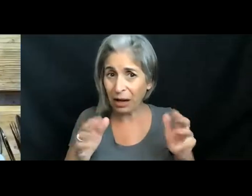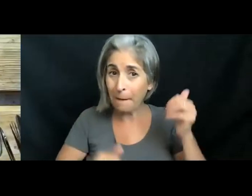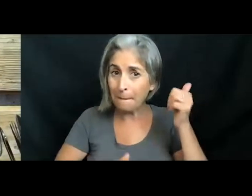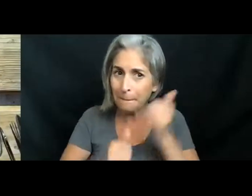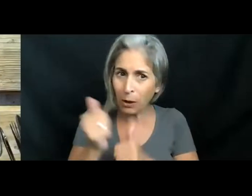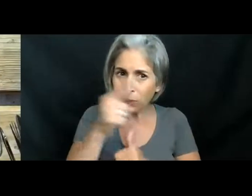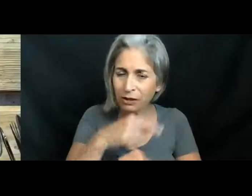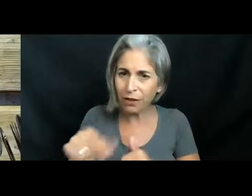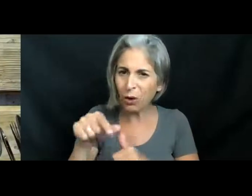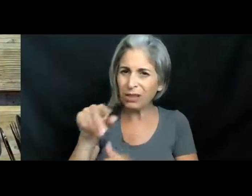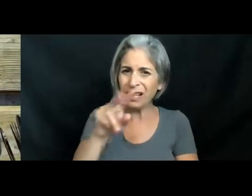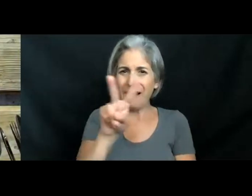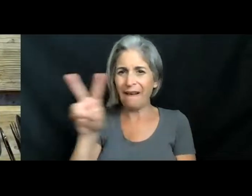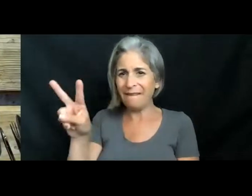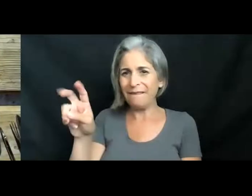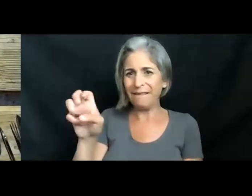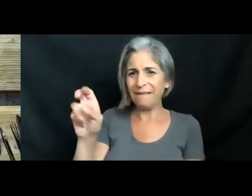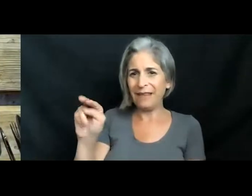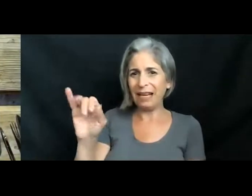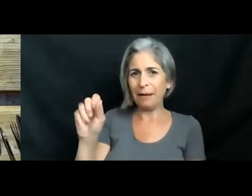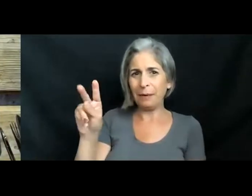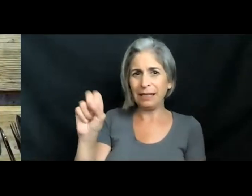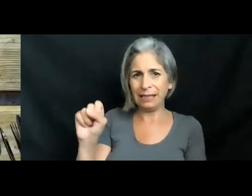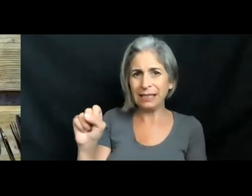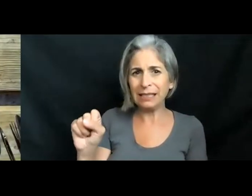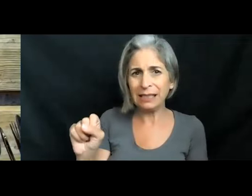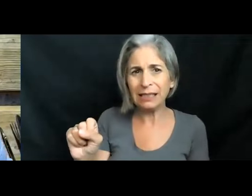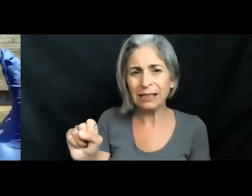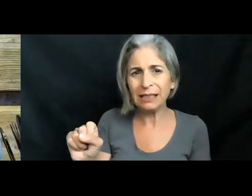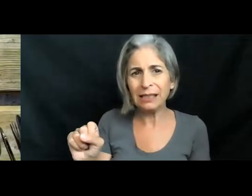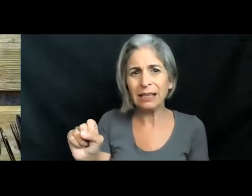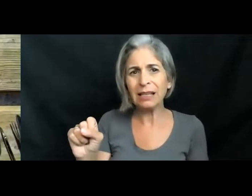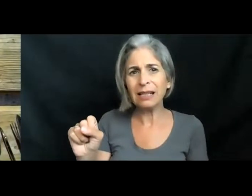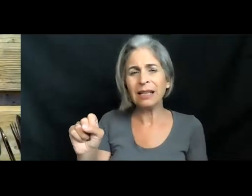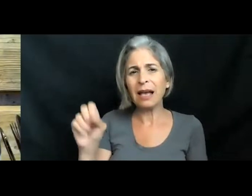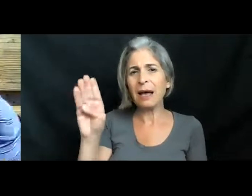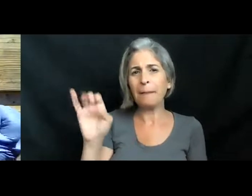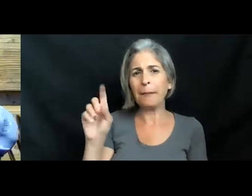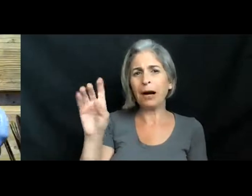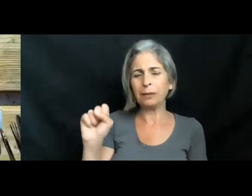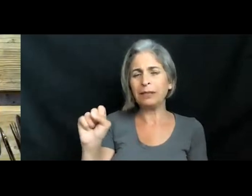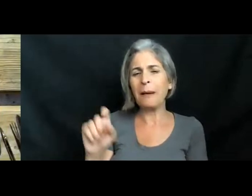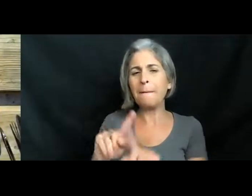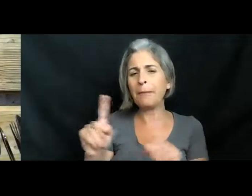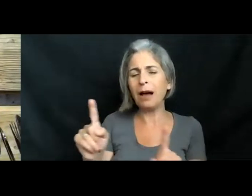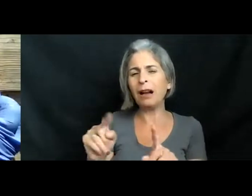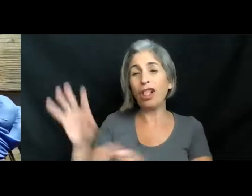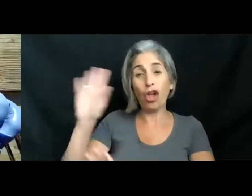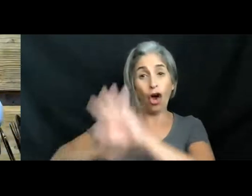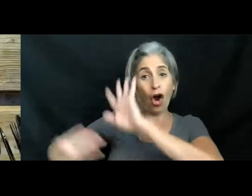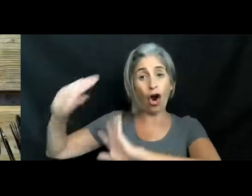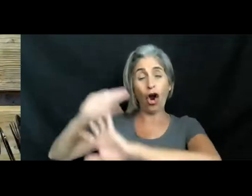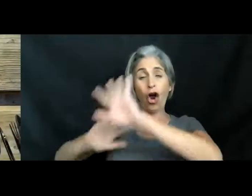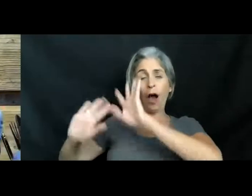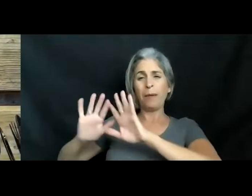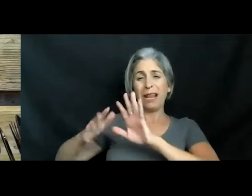those venomous barbs. You can still see some back here, which I'm going to avoid. But he once upon a time had a full